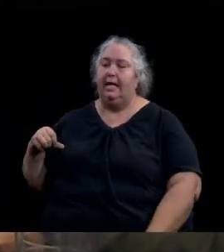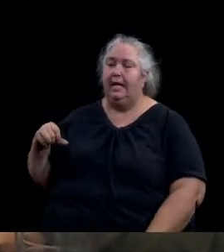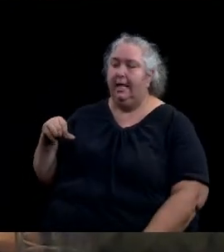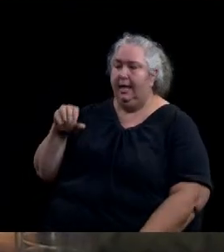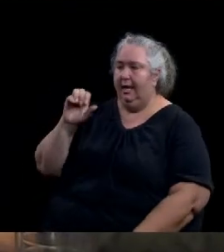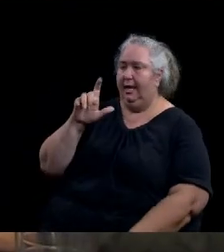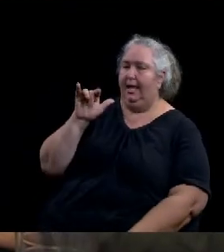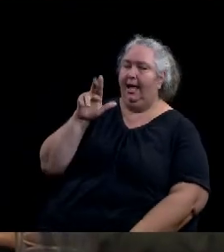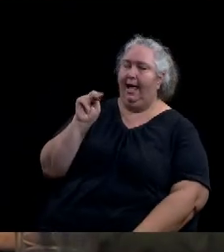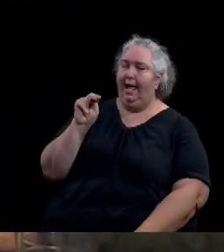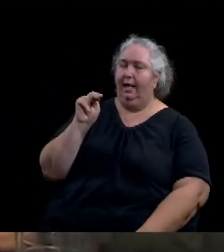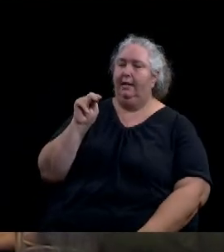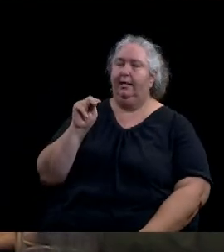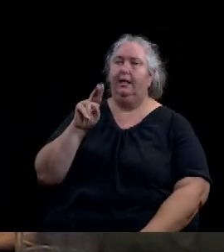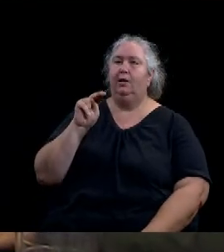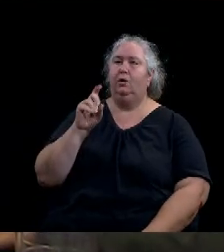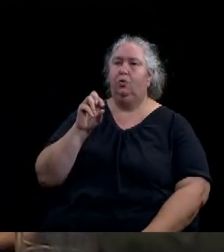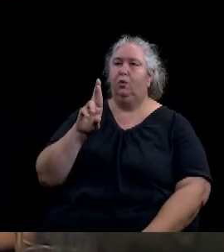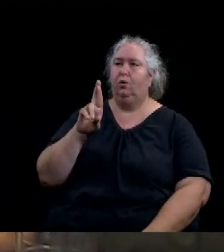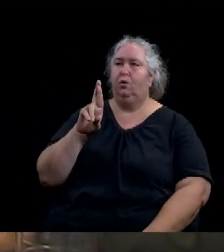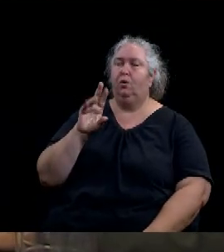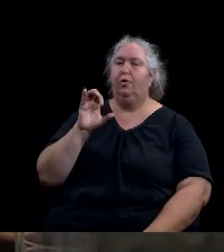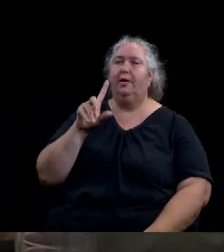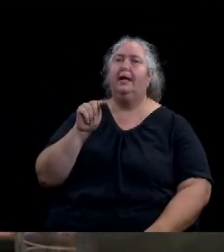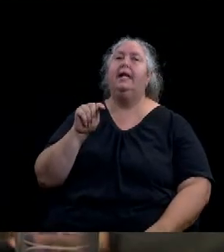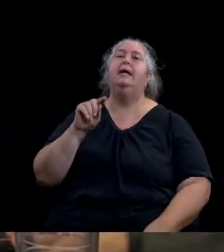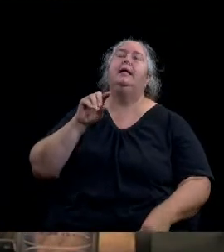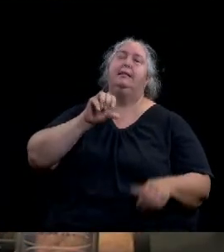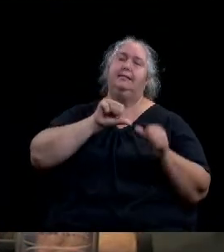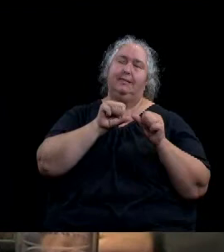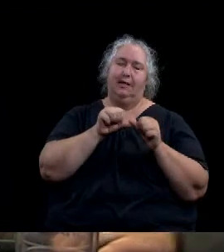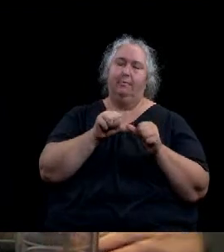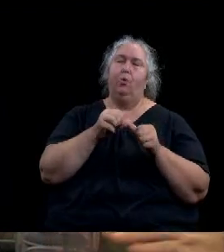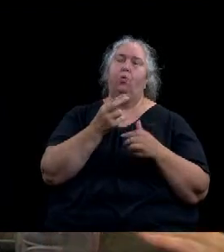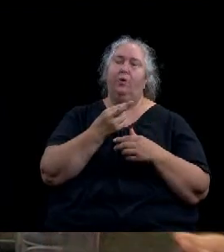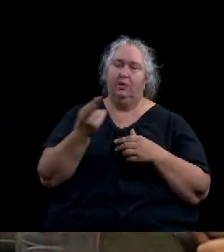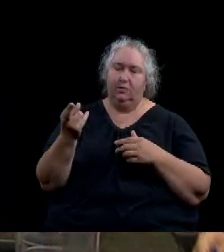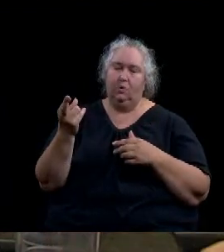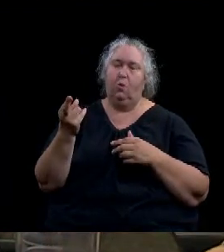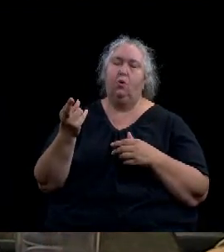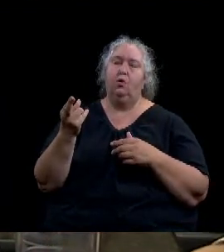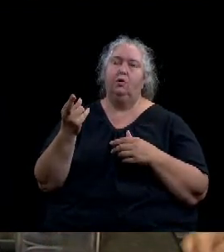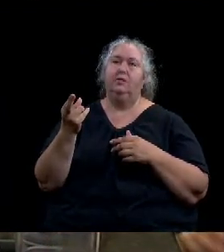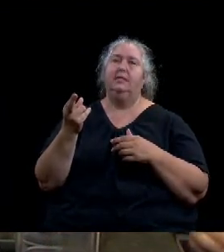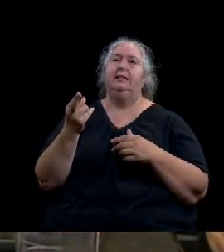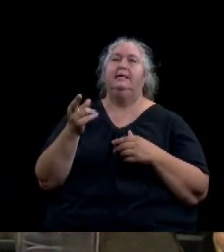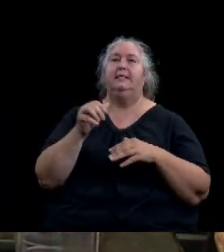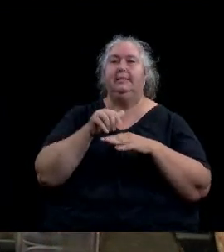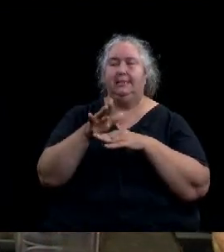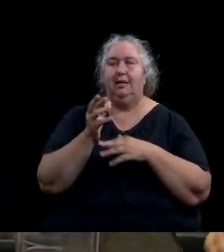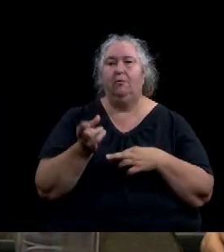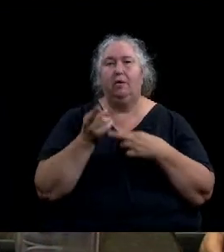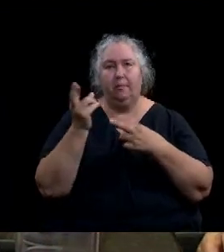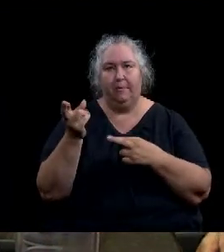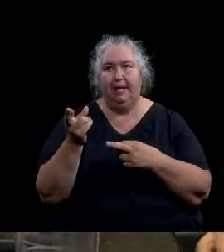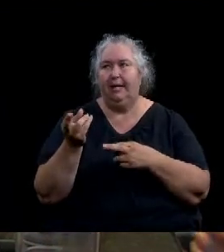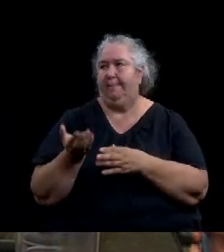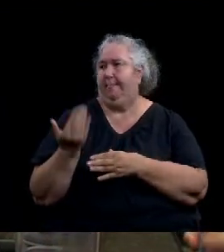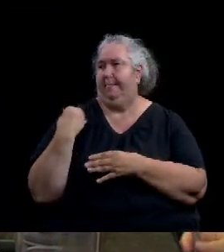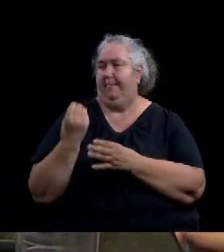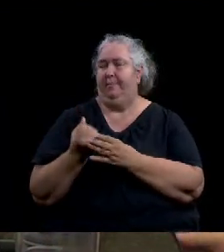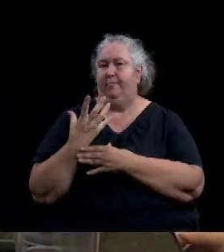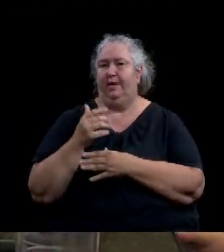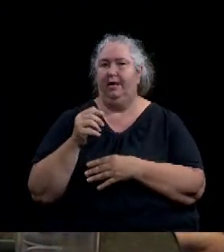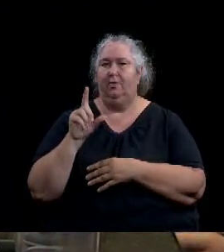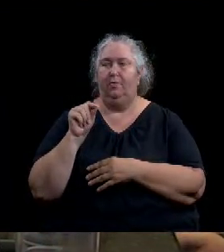Sustainable Resource Practice Advisory Board sent recommendations to the City Council in the spring of 2019, calling for cutting city greenhouse gas